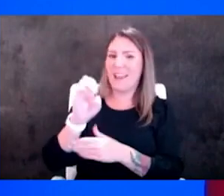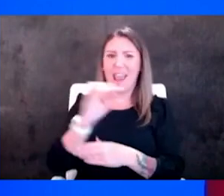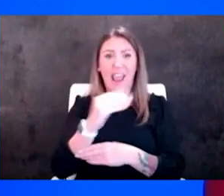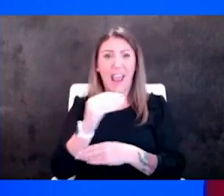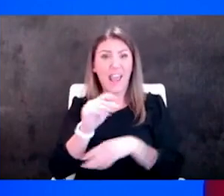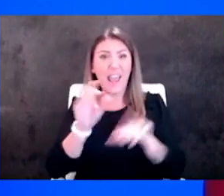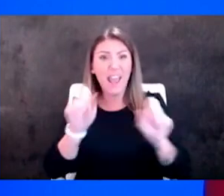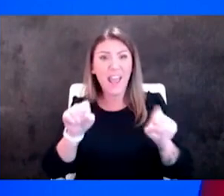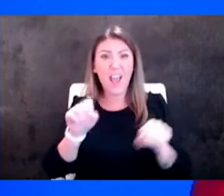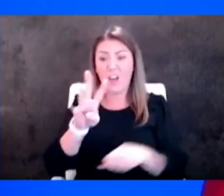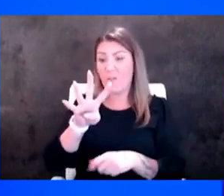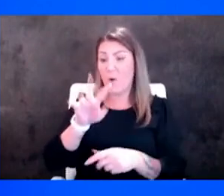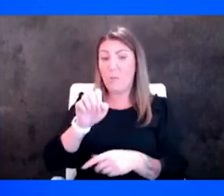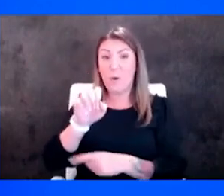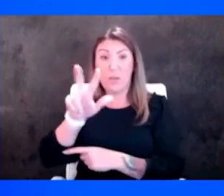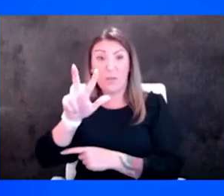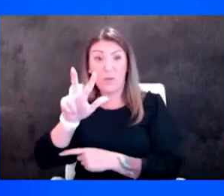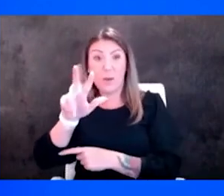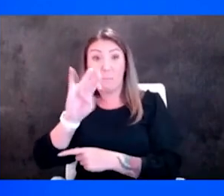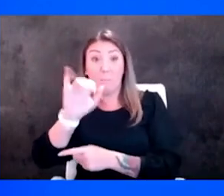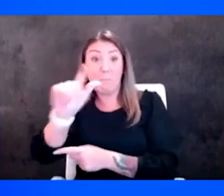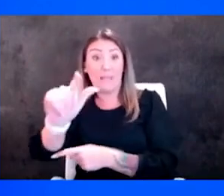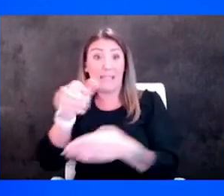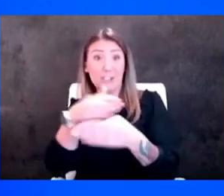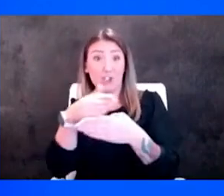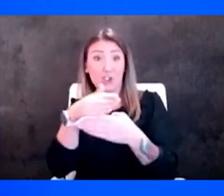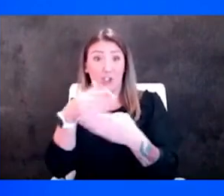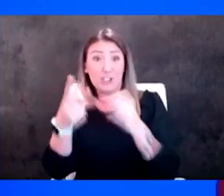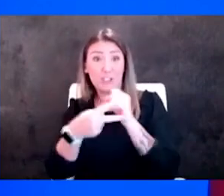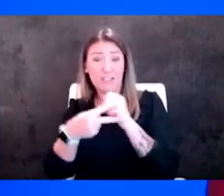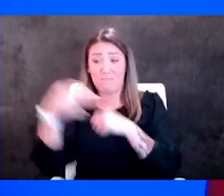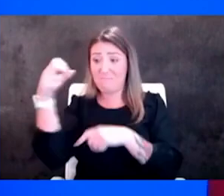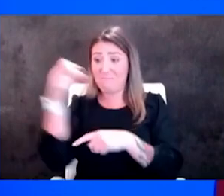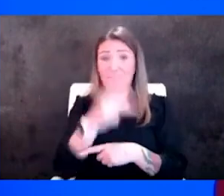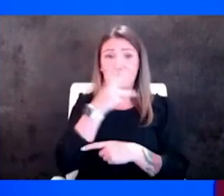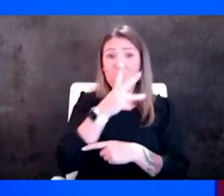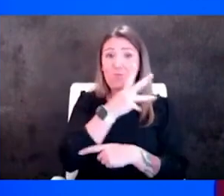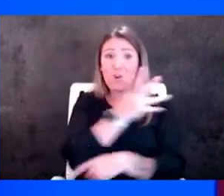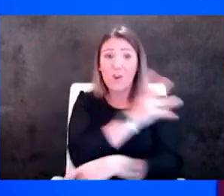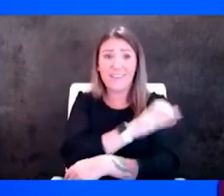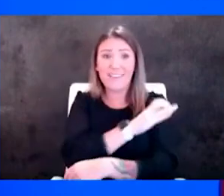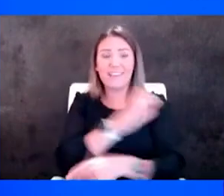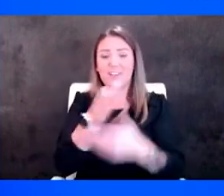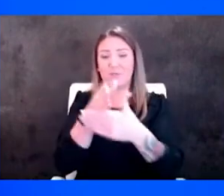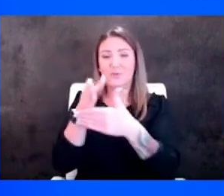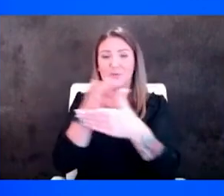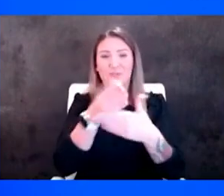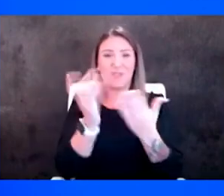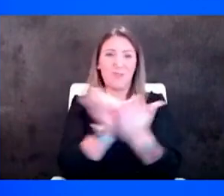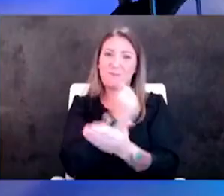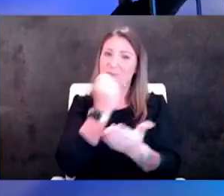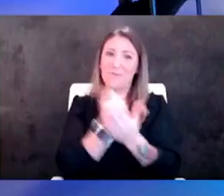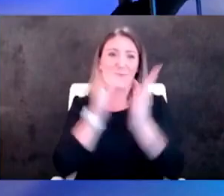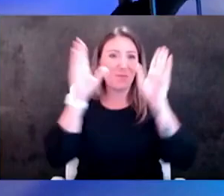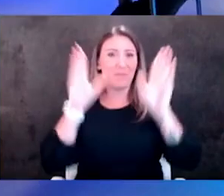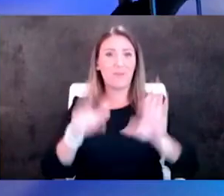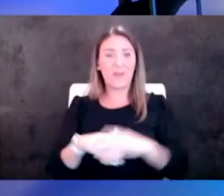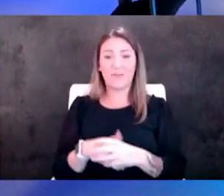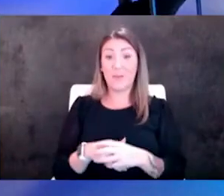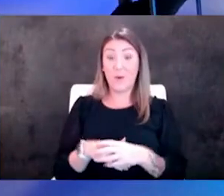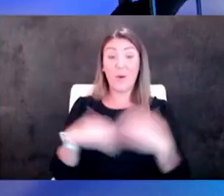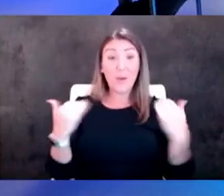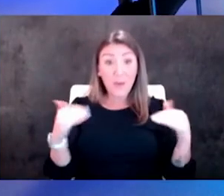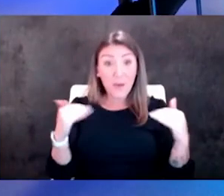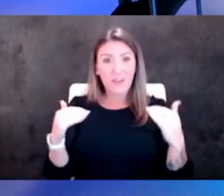million dollars of shared savings back to our rural clinics and share it with them so a win-win all the way around yeah that's a really big win and